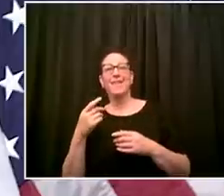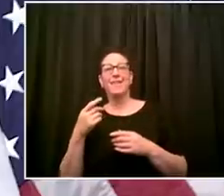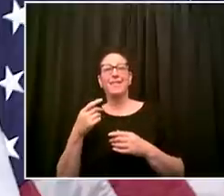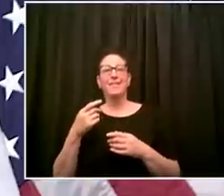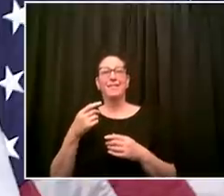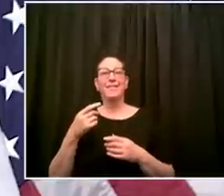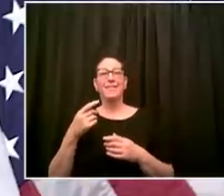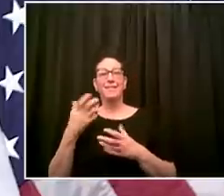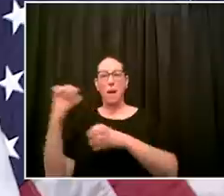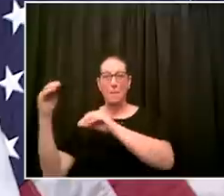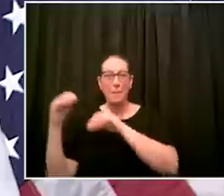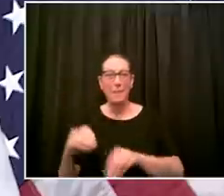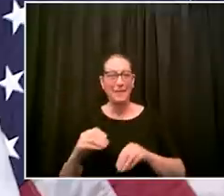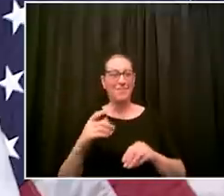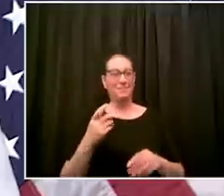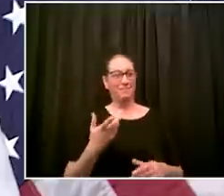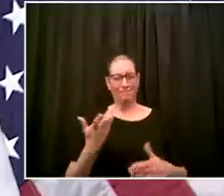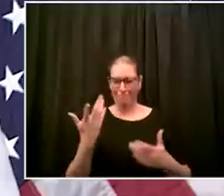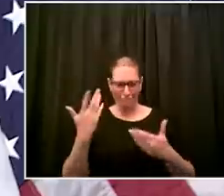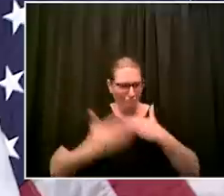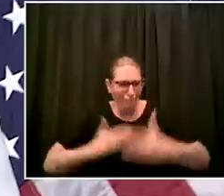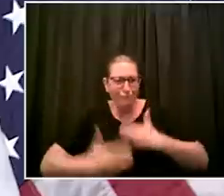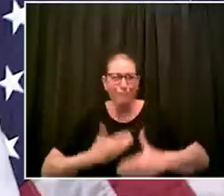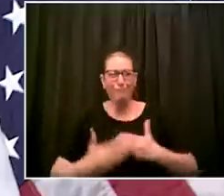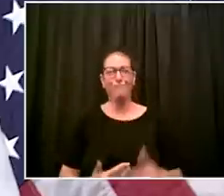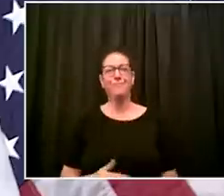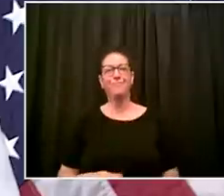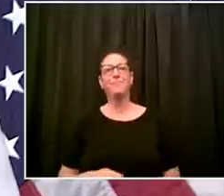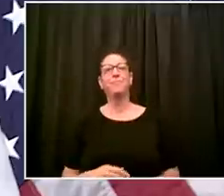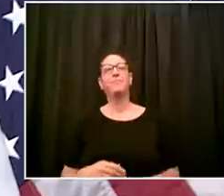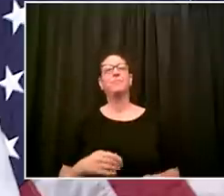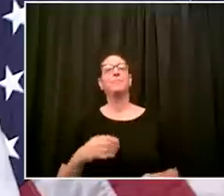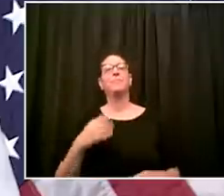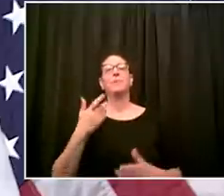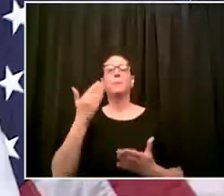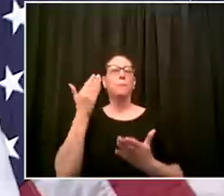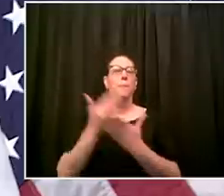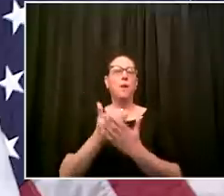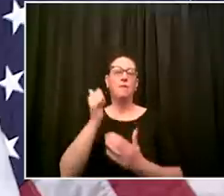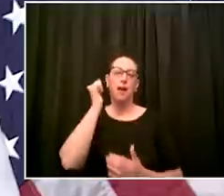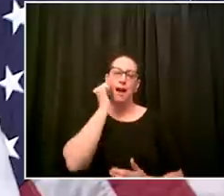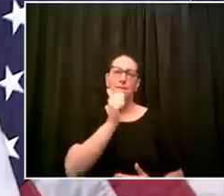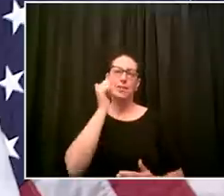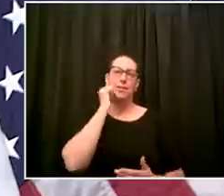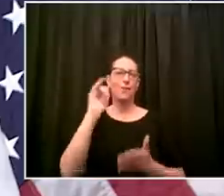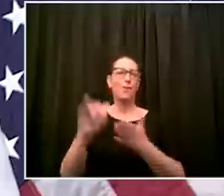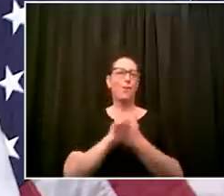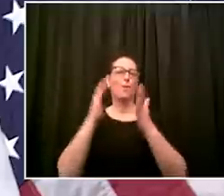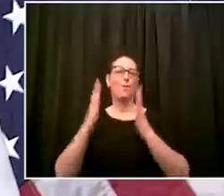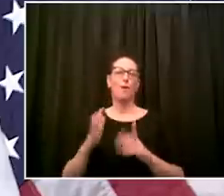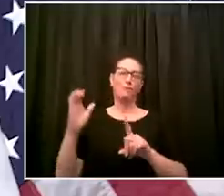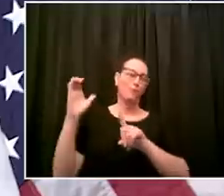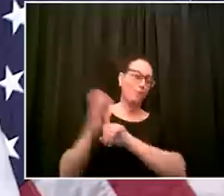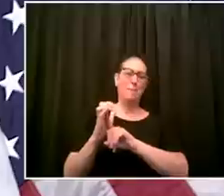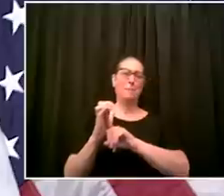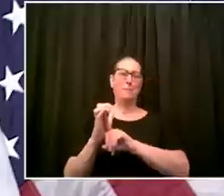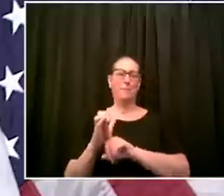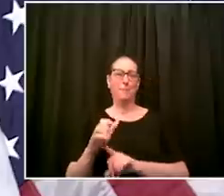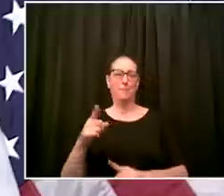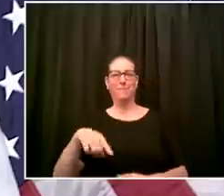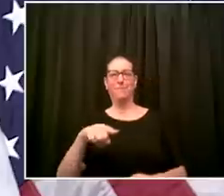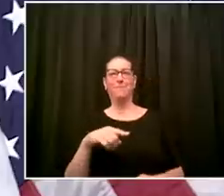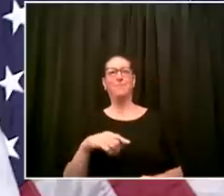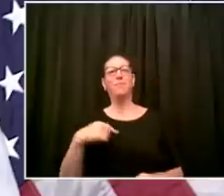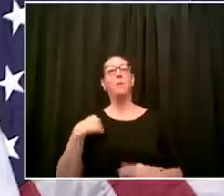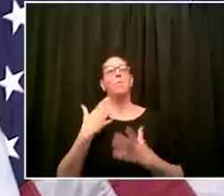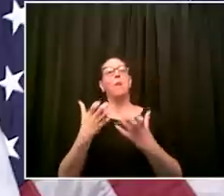pandemic than this city and you're proving it every day but i really want to just tip my cap to all the people who said we're going to do something